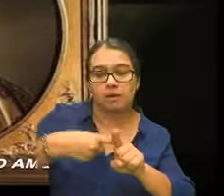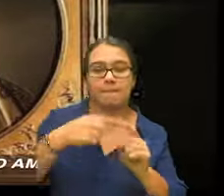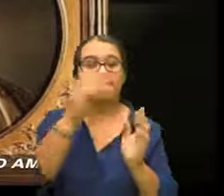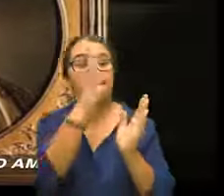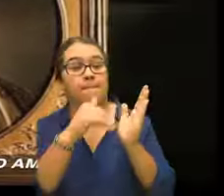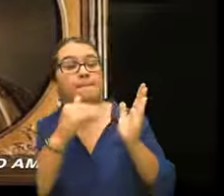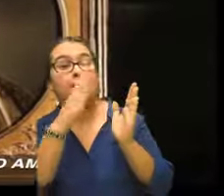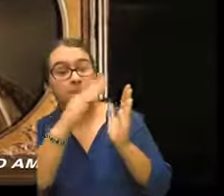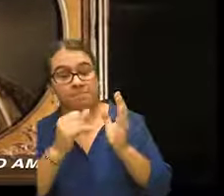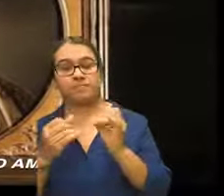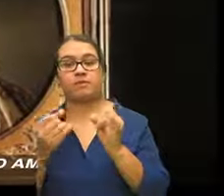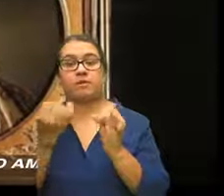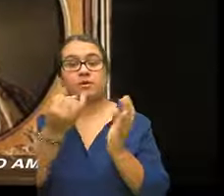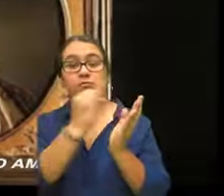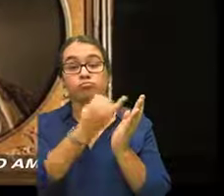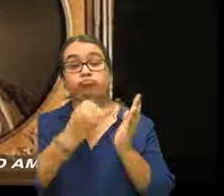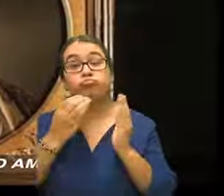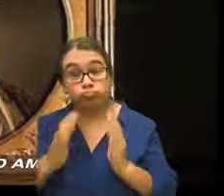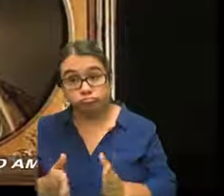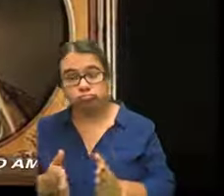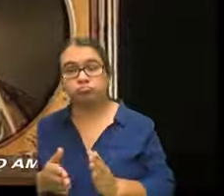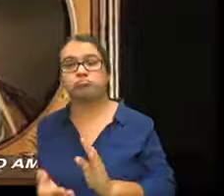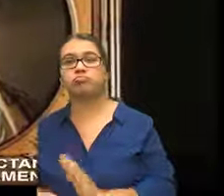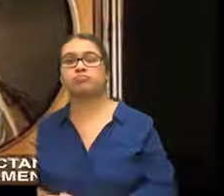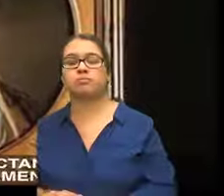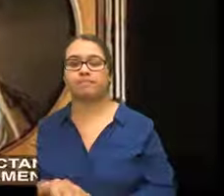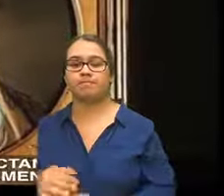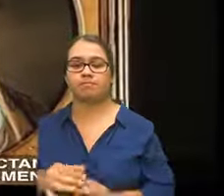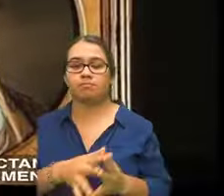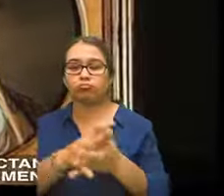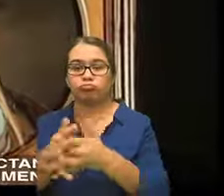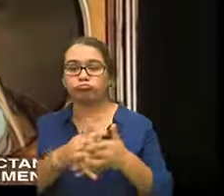portrait of the most celebrated American of the day